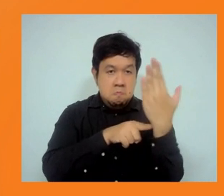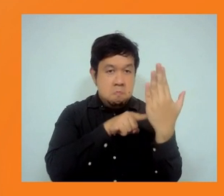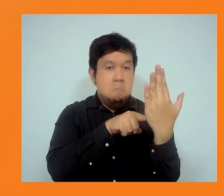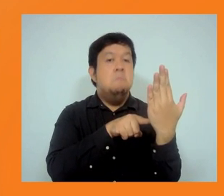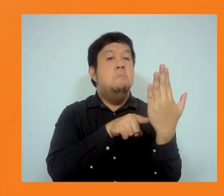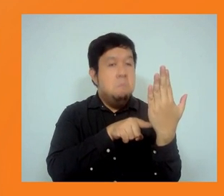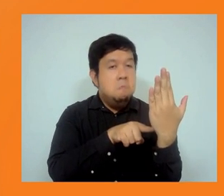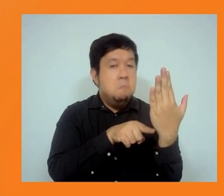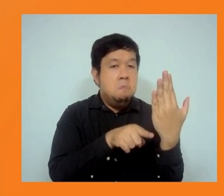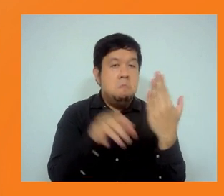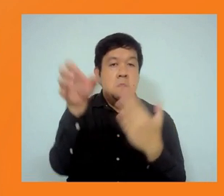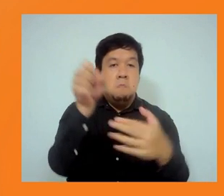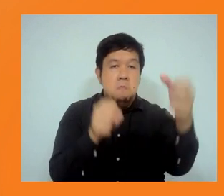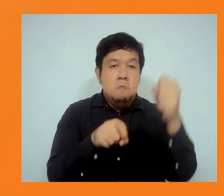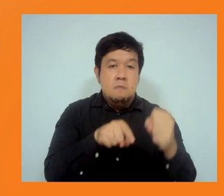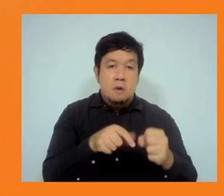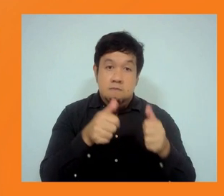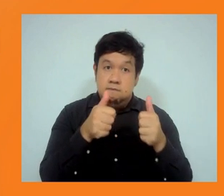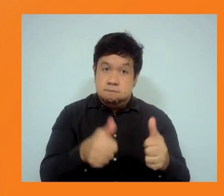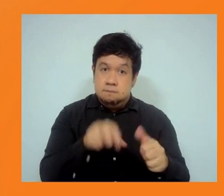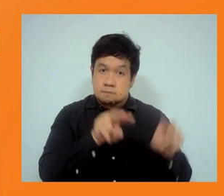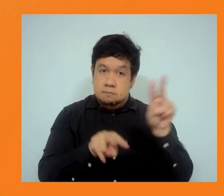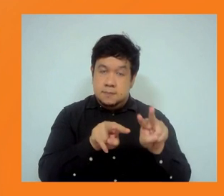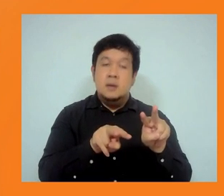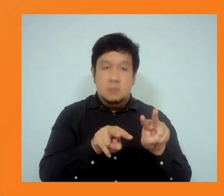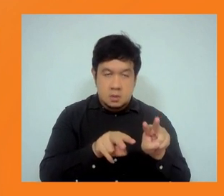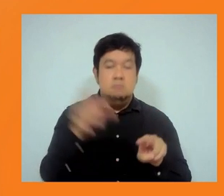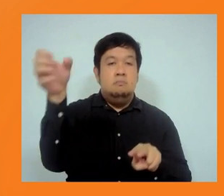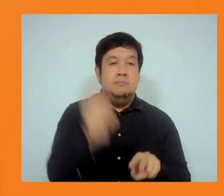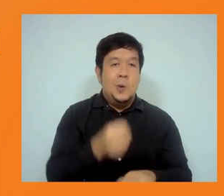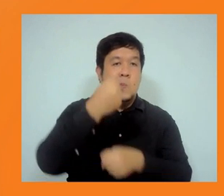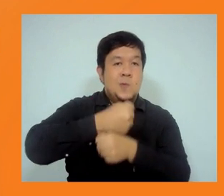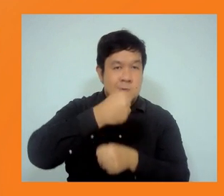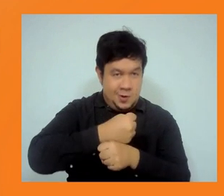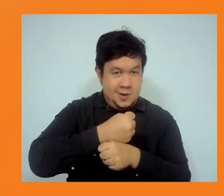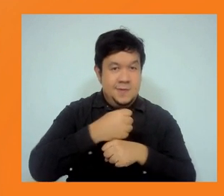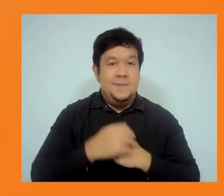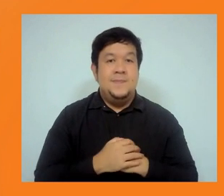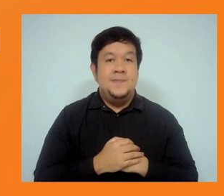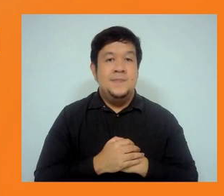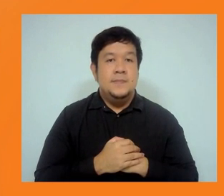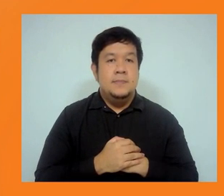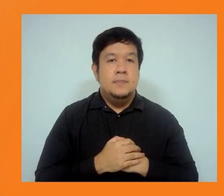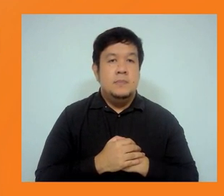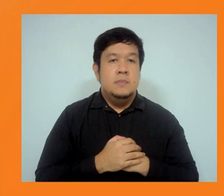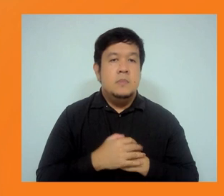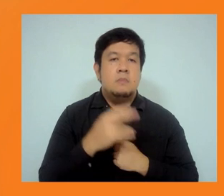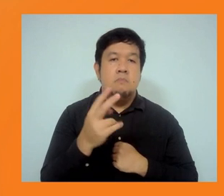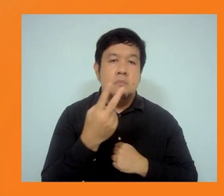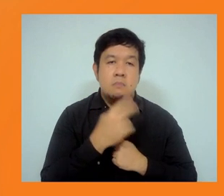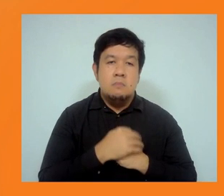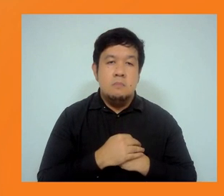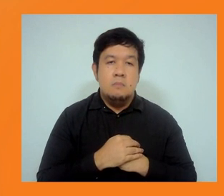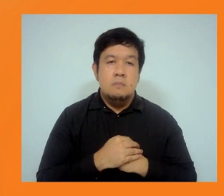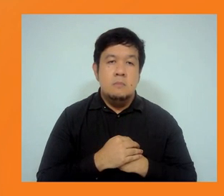There's quite a bit to be done there. So looking ahead, we're planning for the first full